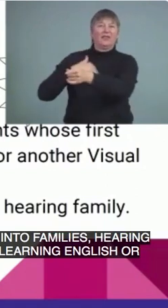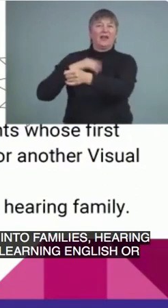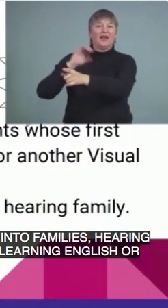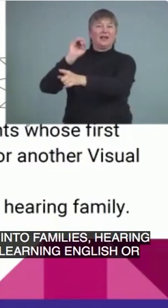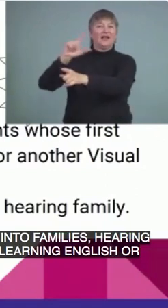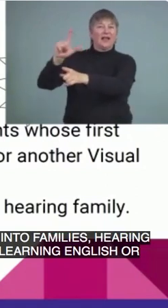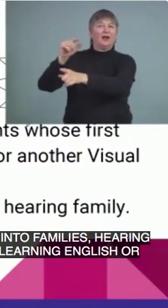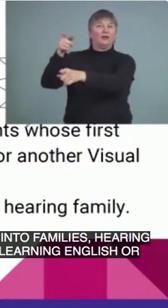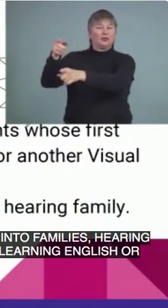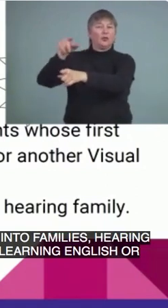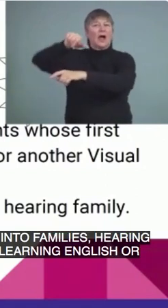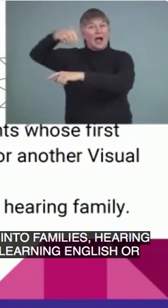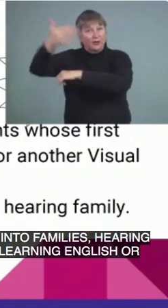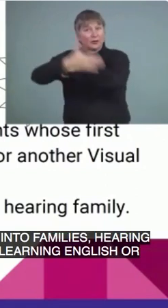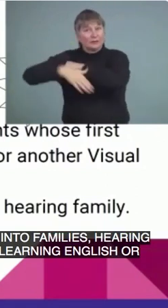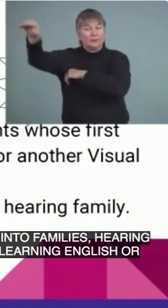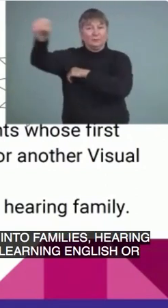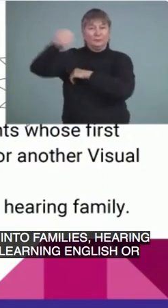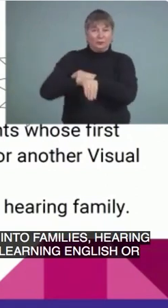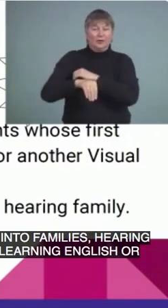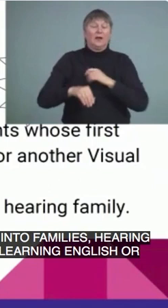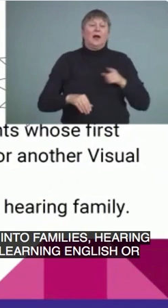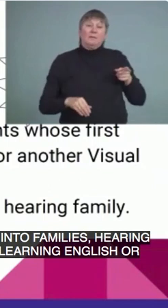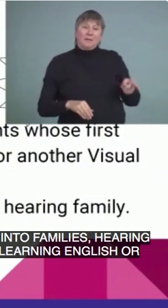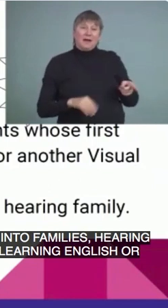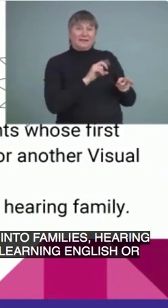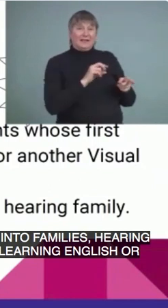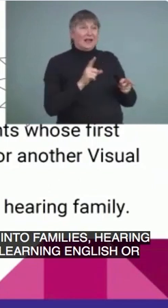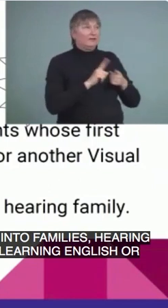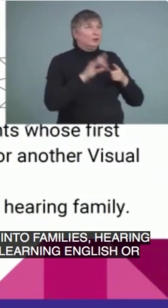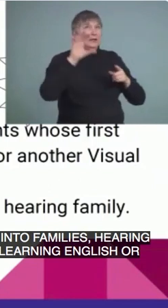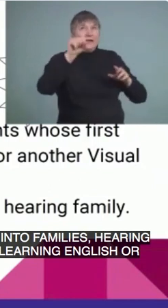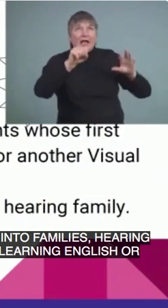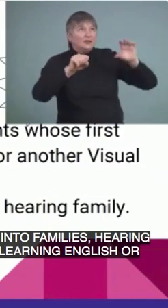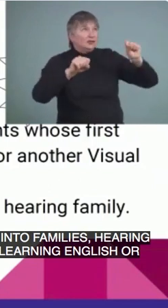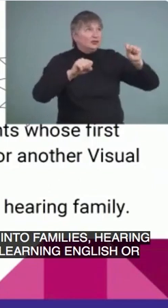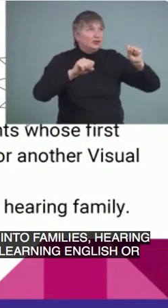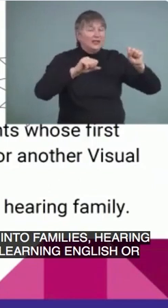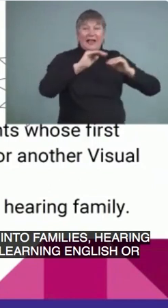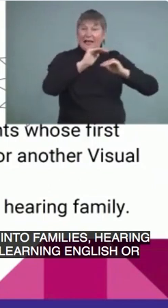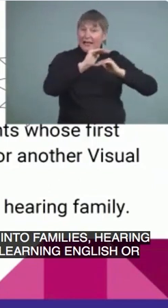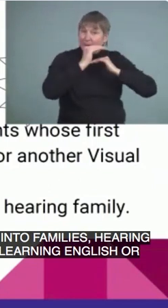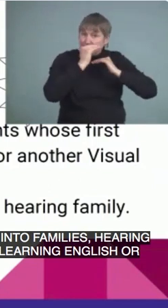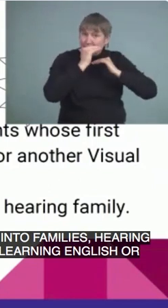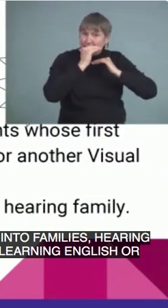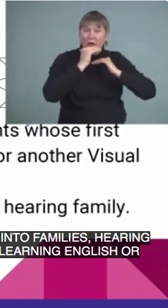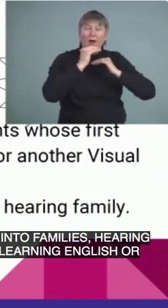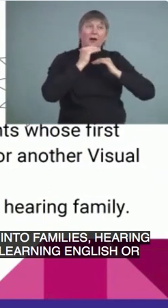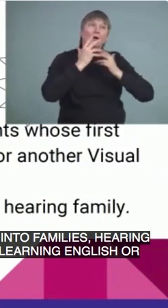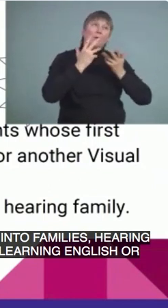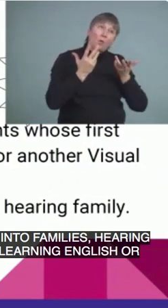to spoken information can be limited, reduced, or perhaps non-existent.